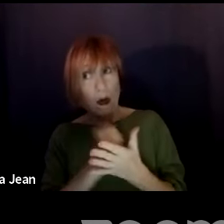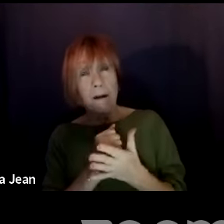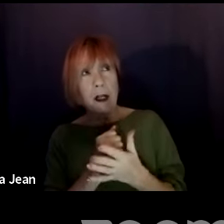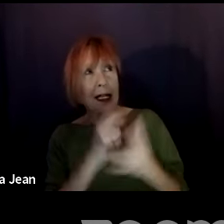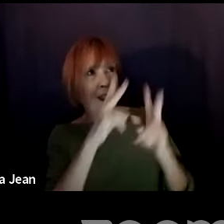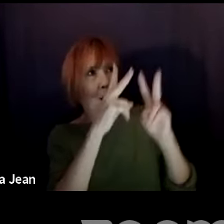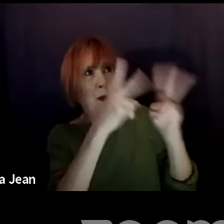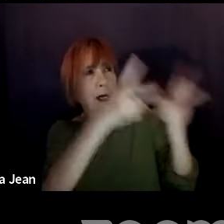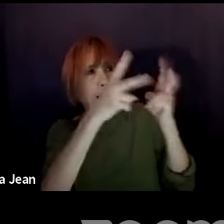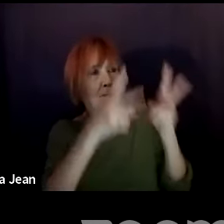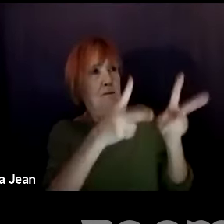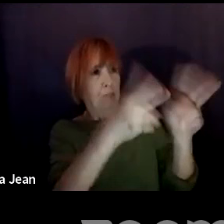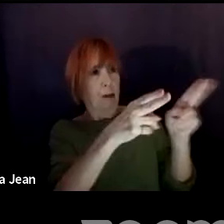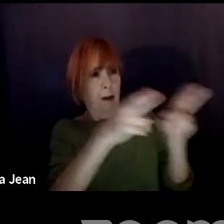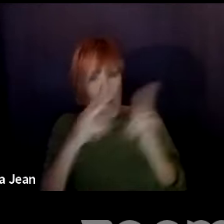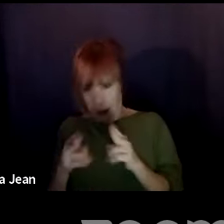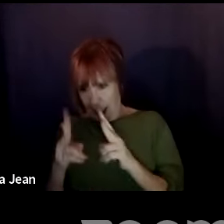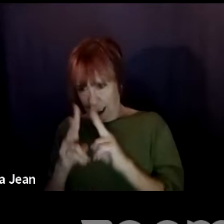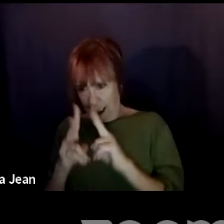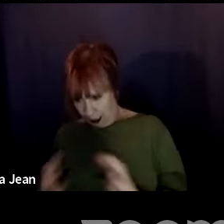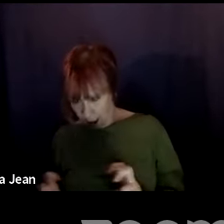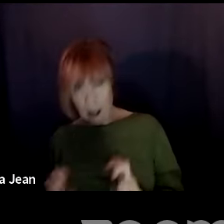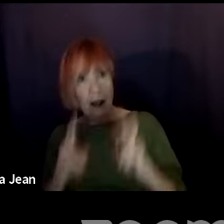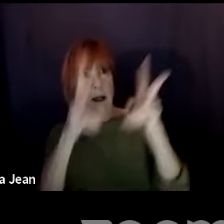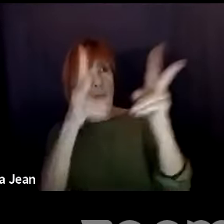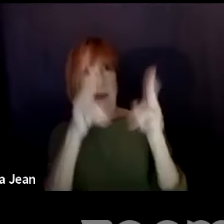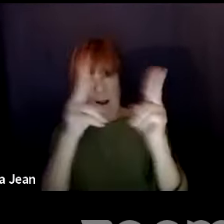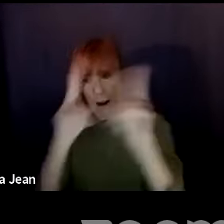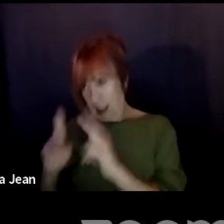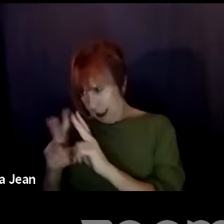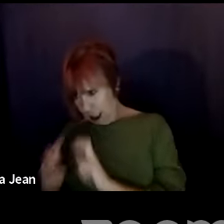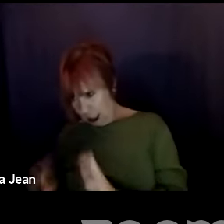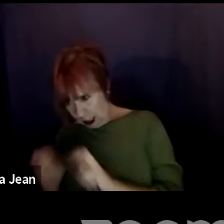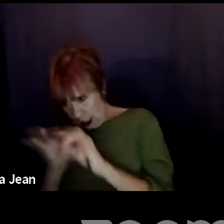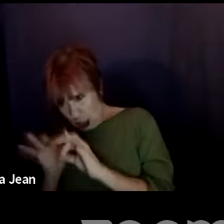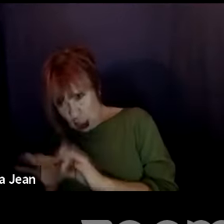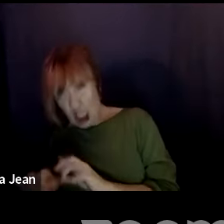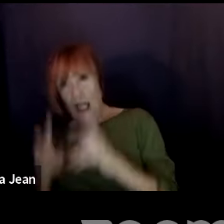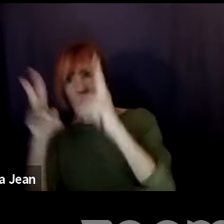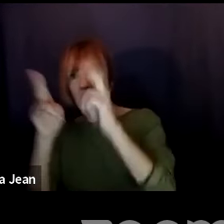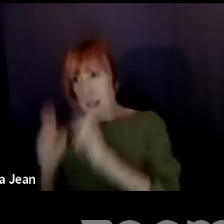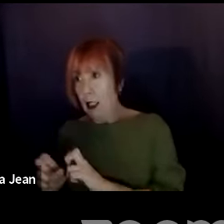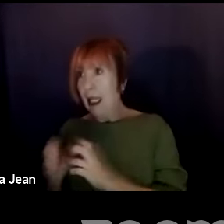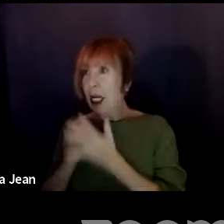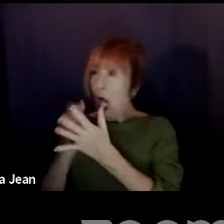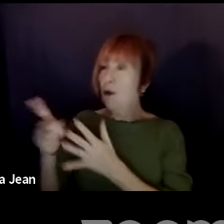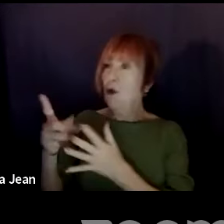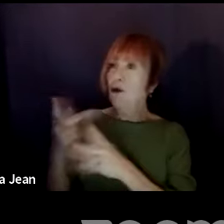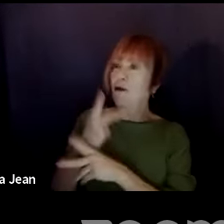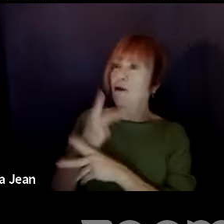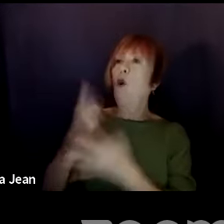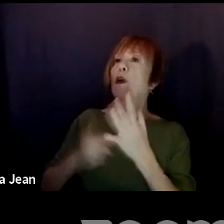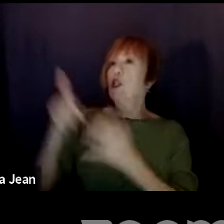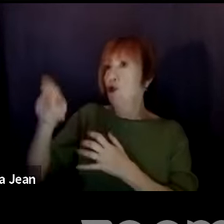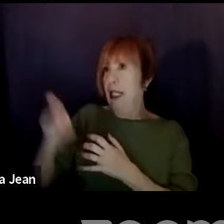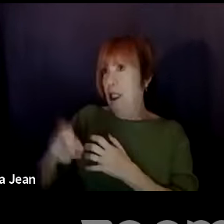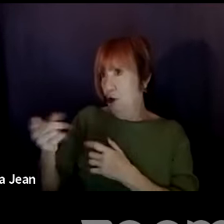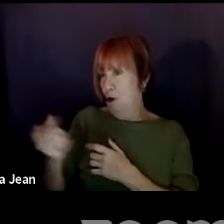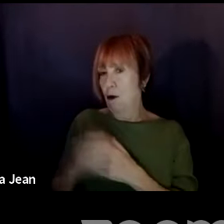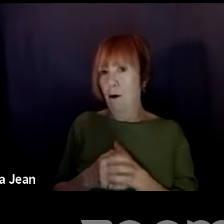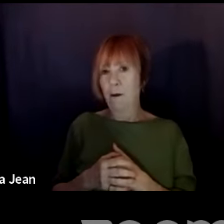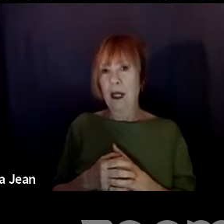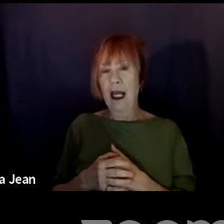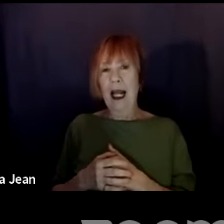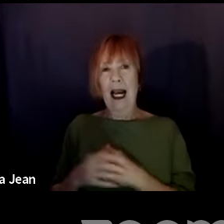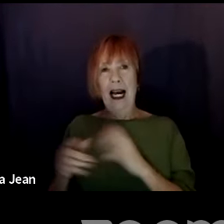sort of figure out what, what, you know, what you need in the script. Um, and then the bat, the, uh, shameless thing I do, not that